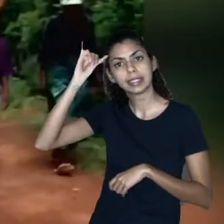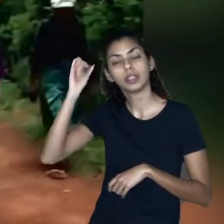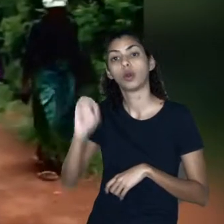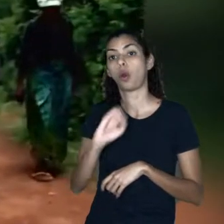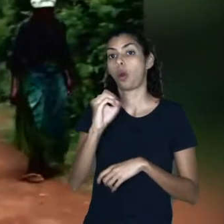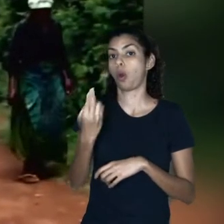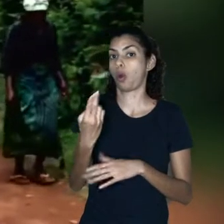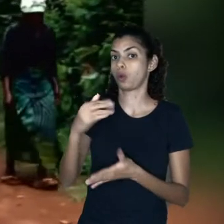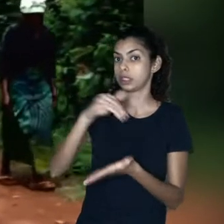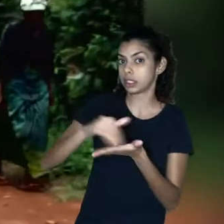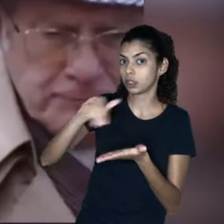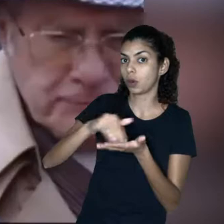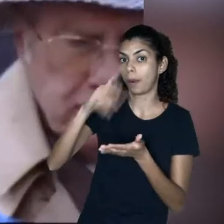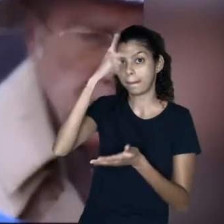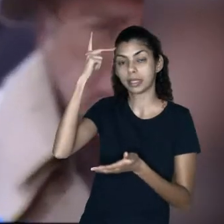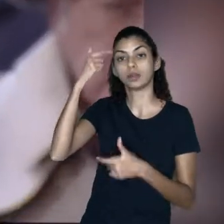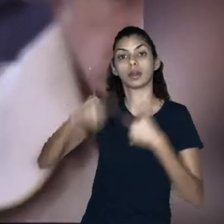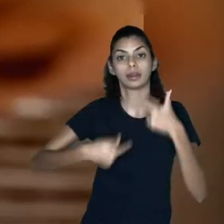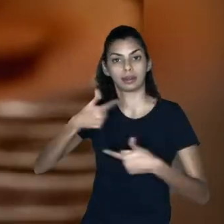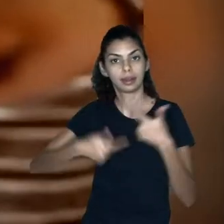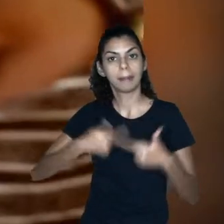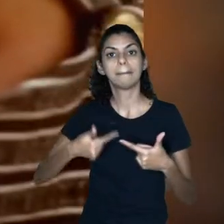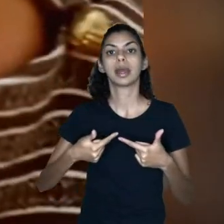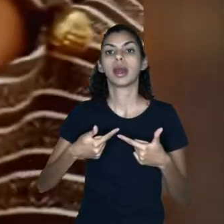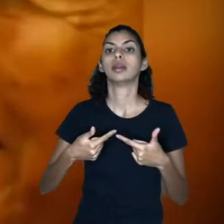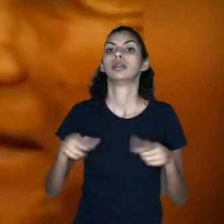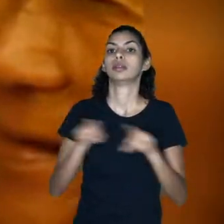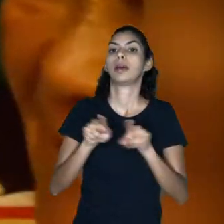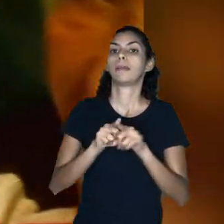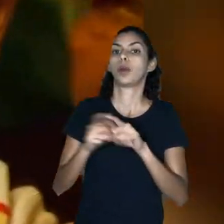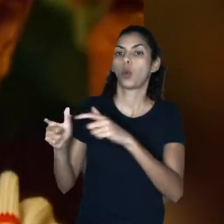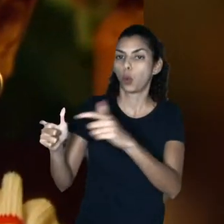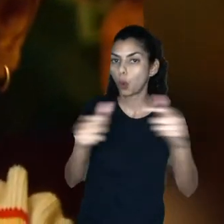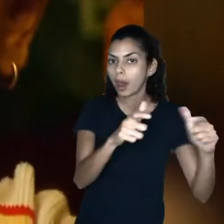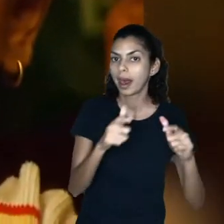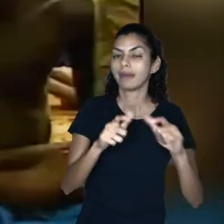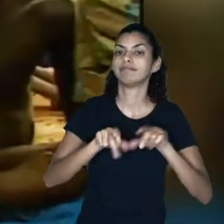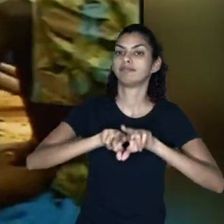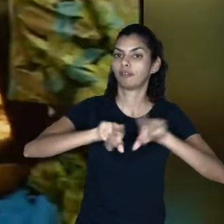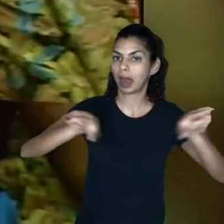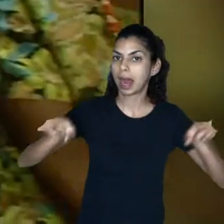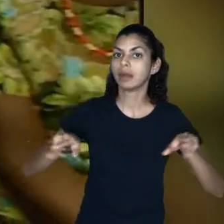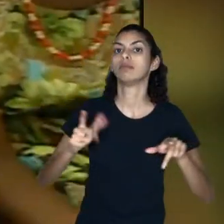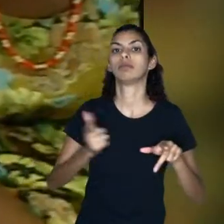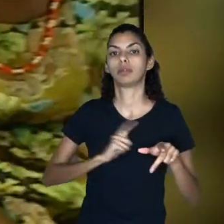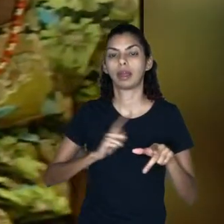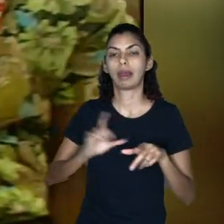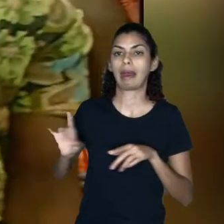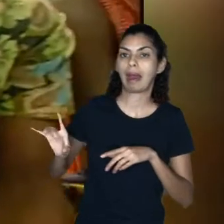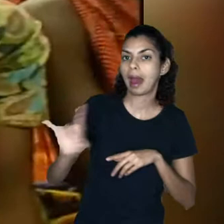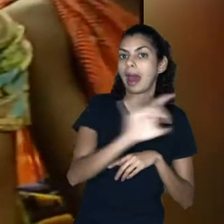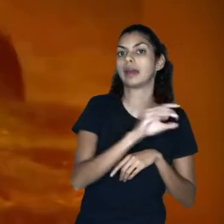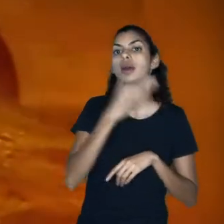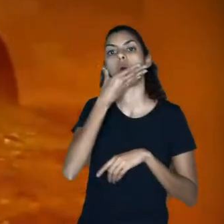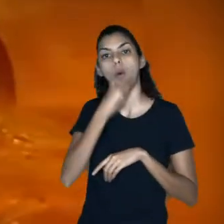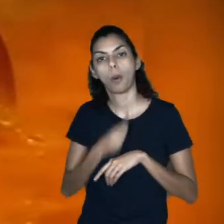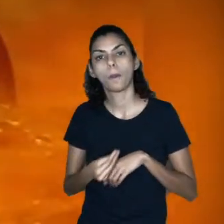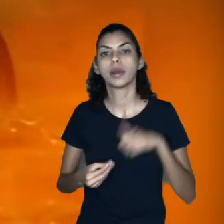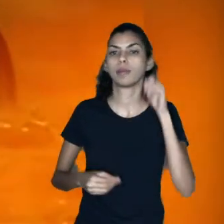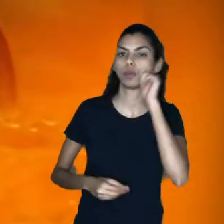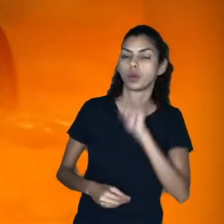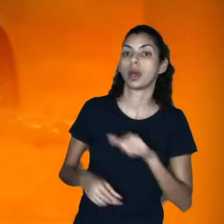Such are the places where every man, woman and child seeks equal justice,